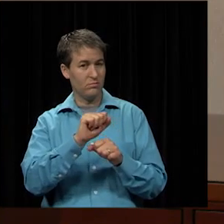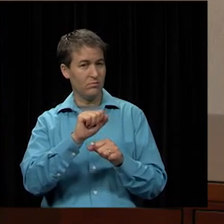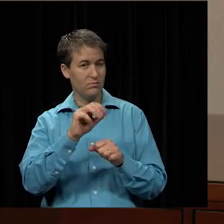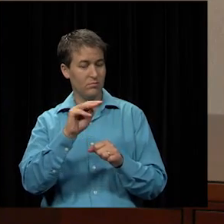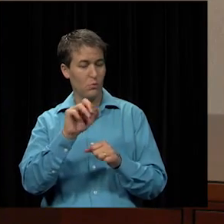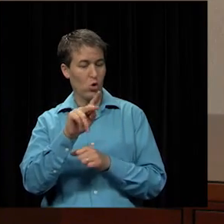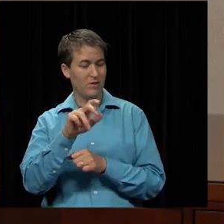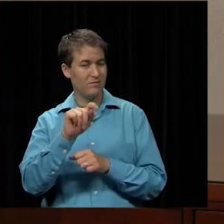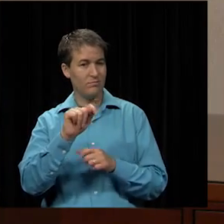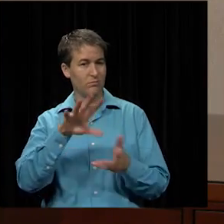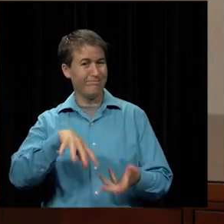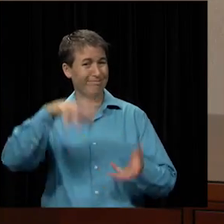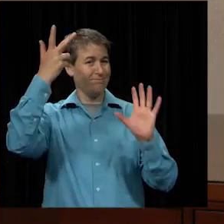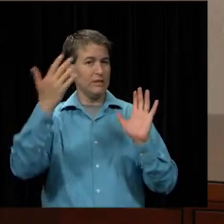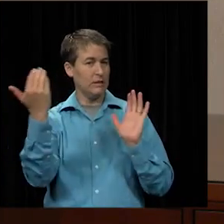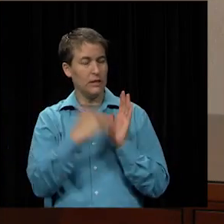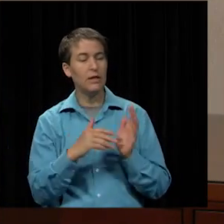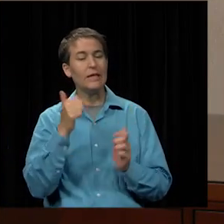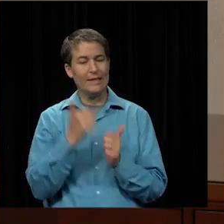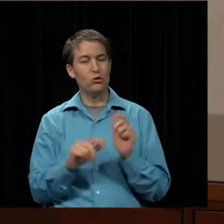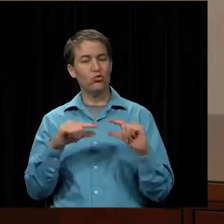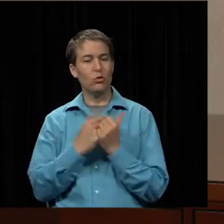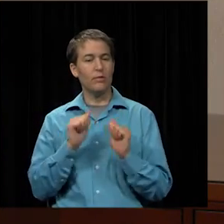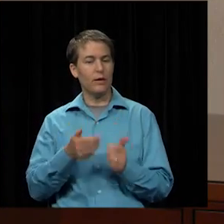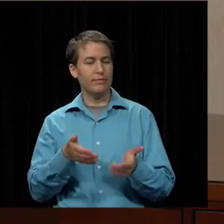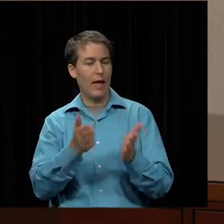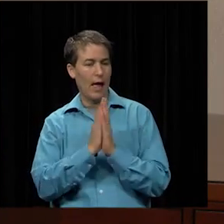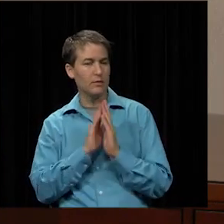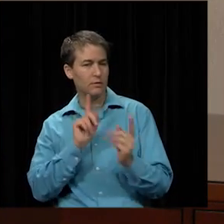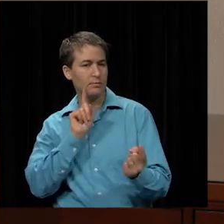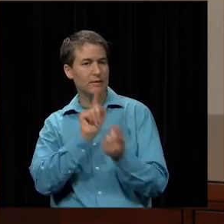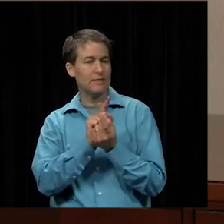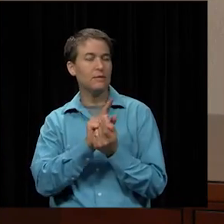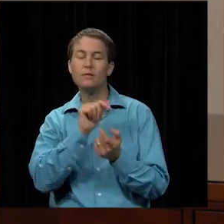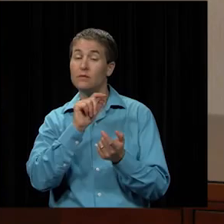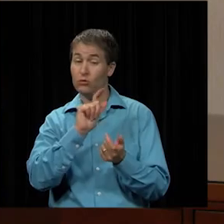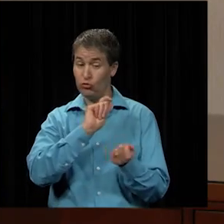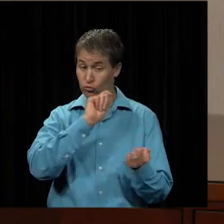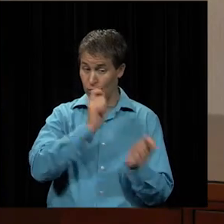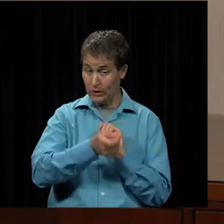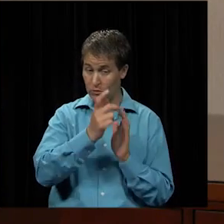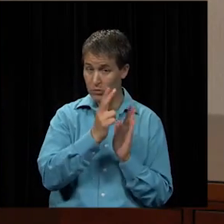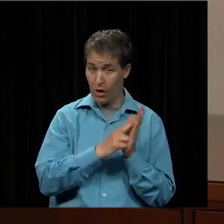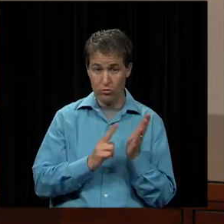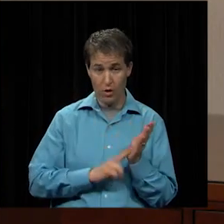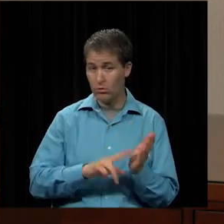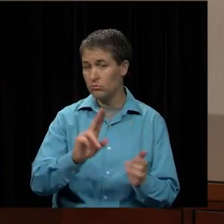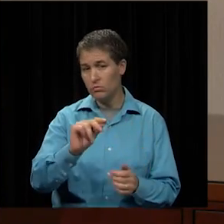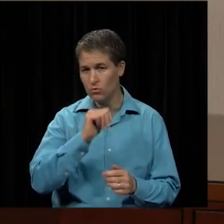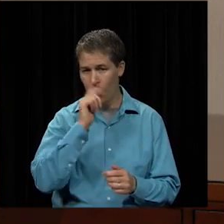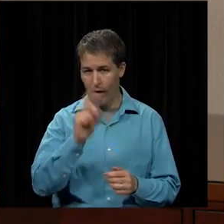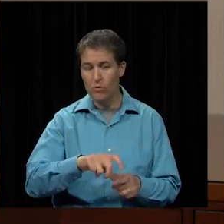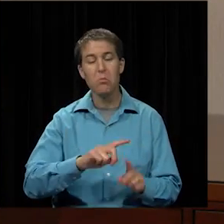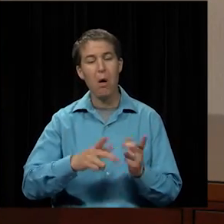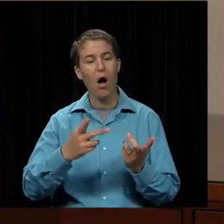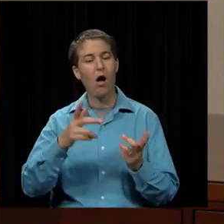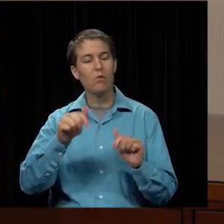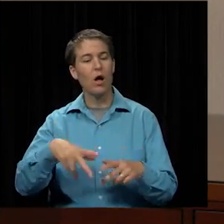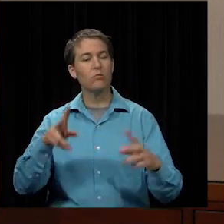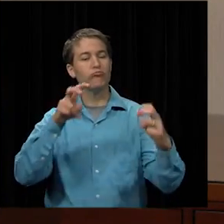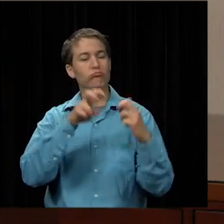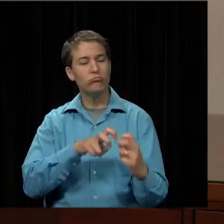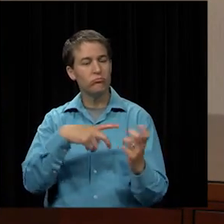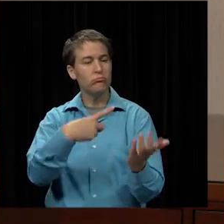each party could ask to meet it doesn't mean that you have to change the terms of the contract but at least it calls that we sit down and discuss and